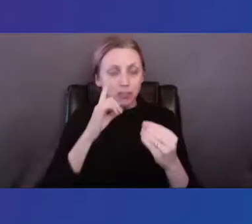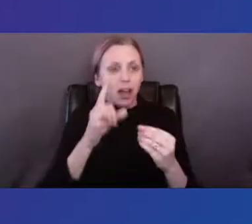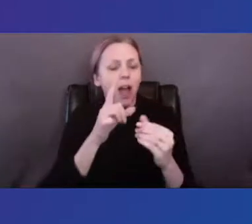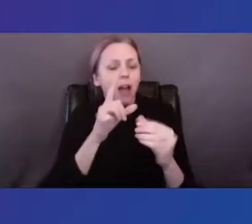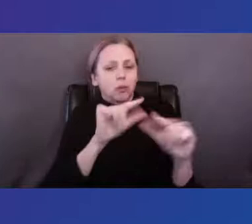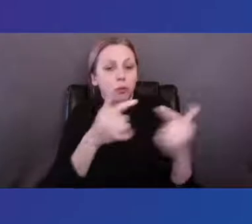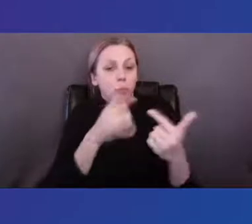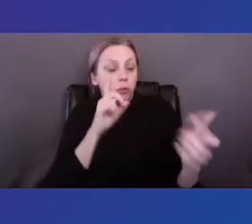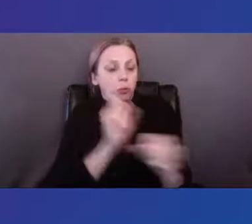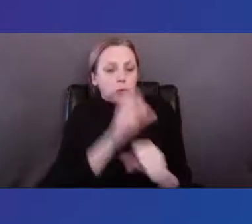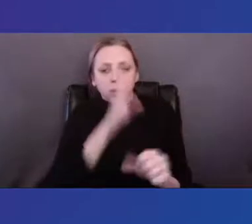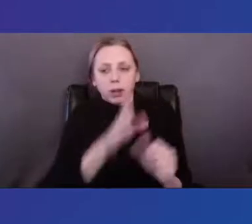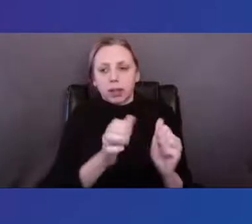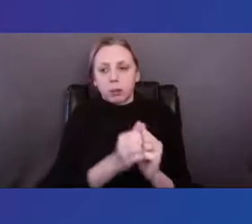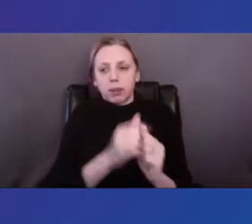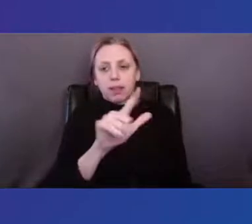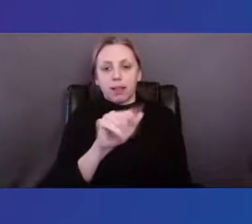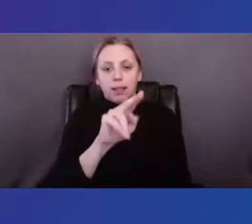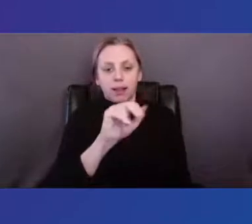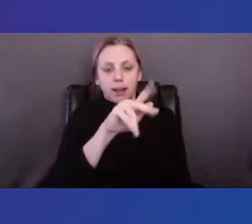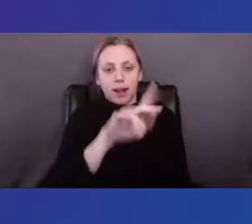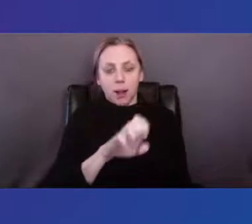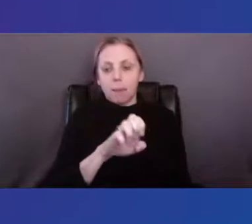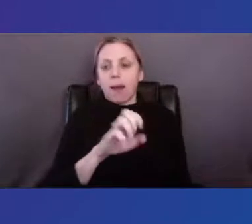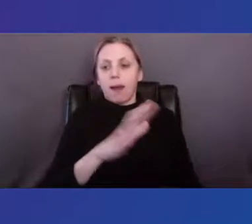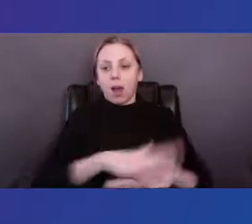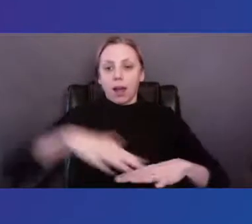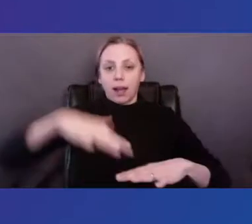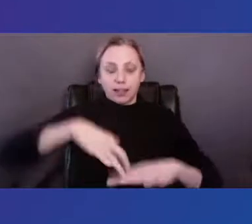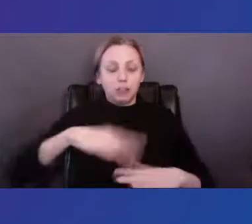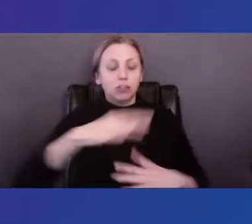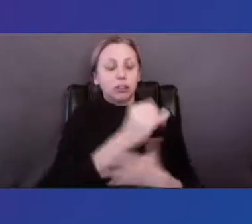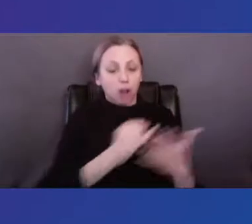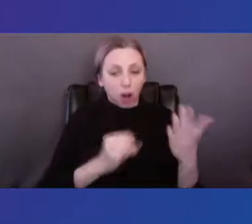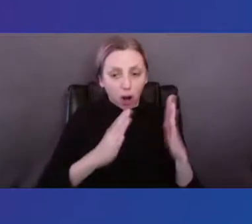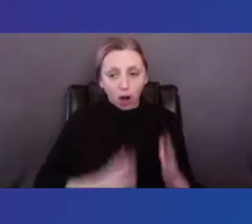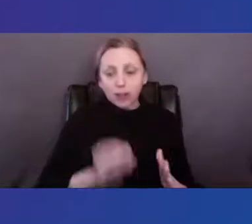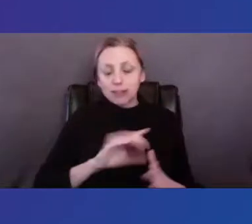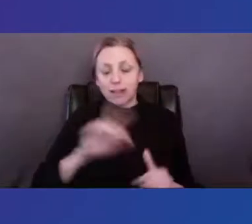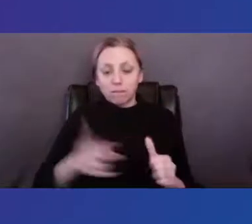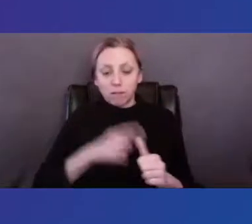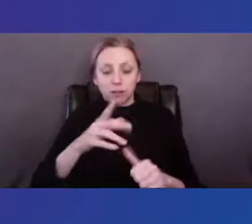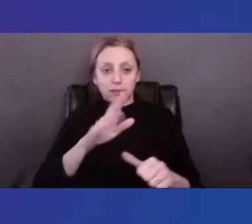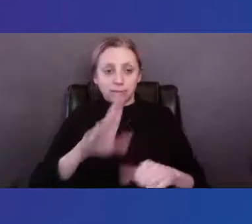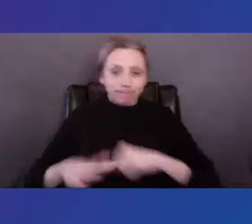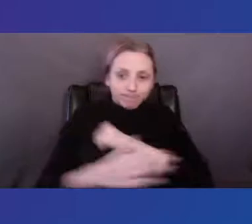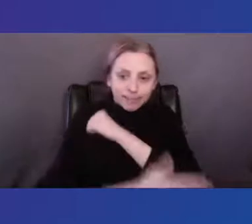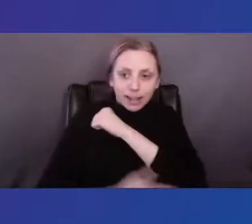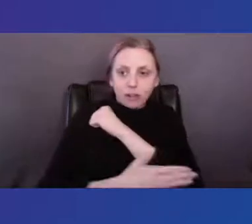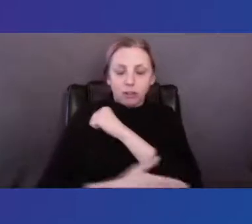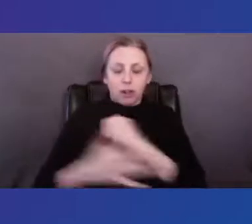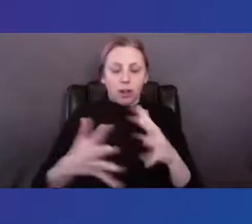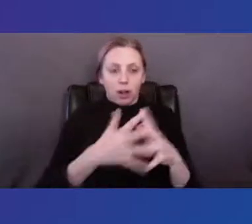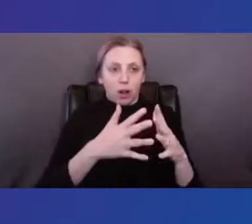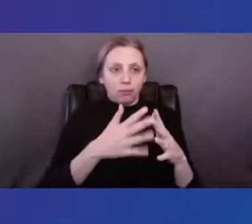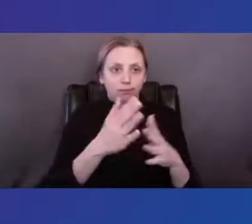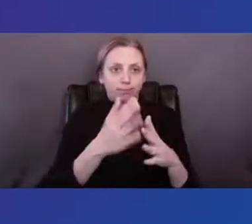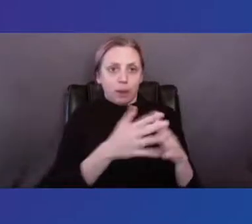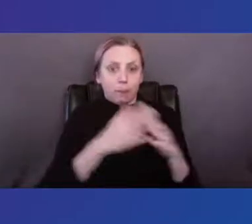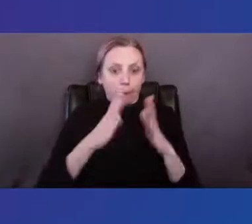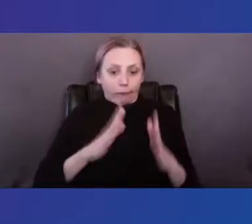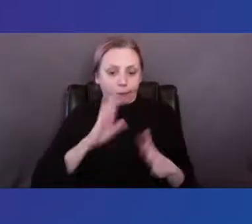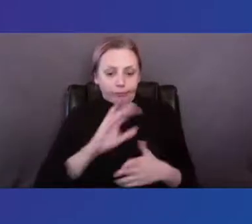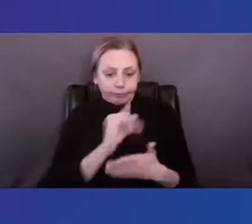directly with Lenape indigenous artists and First Nation artists and activists to address the way settler colonialism